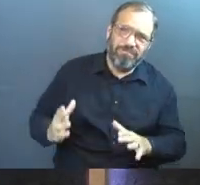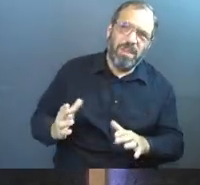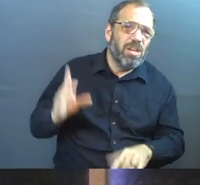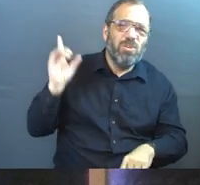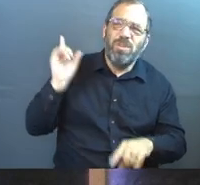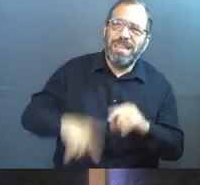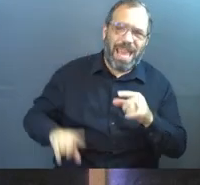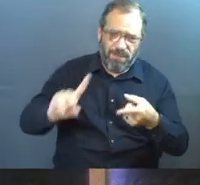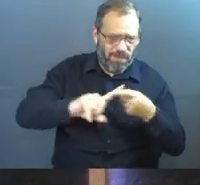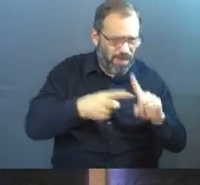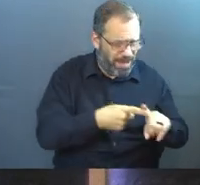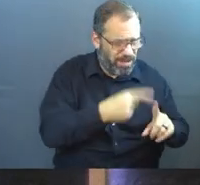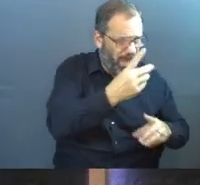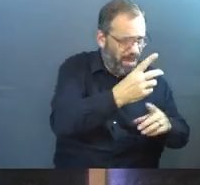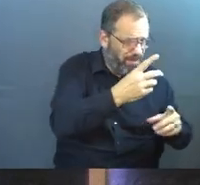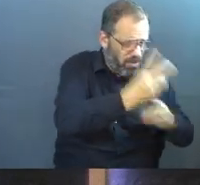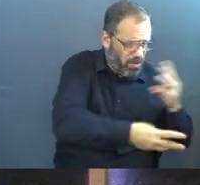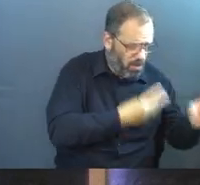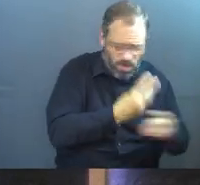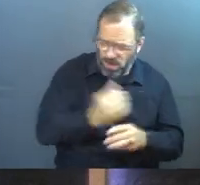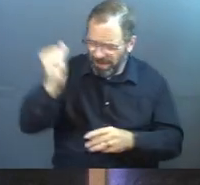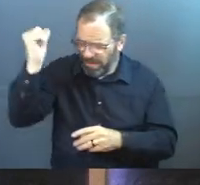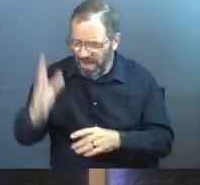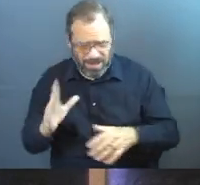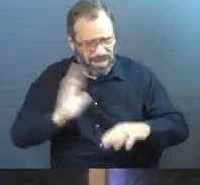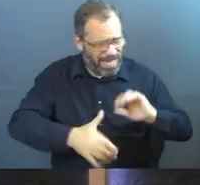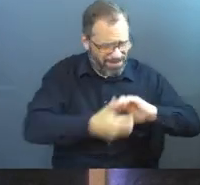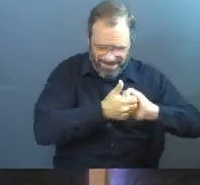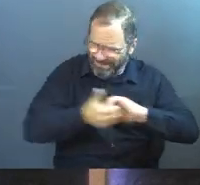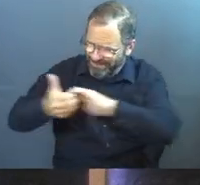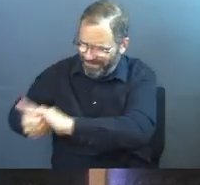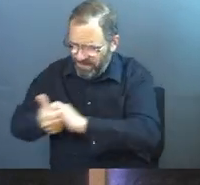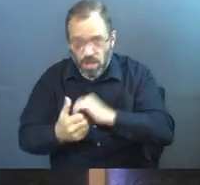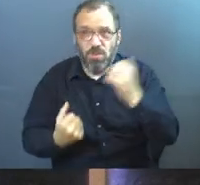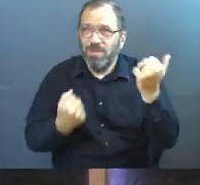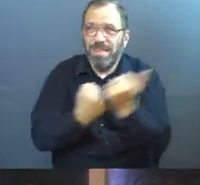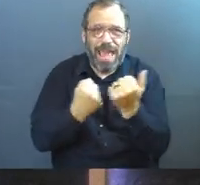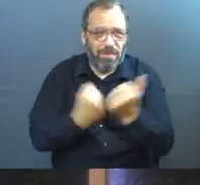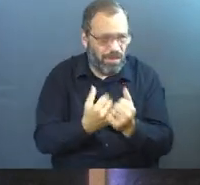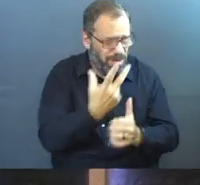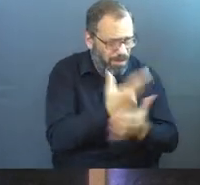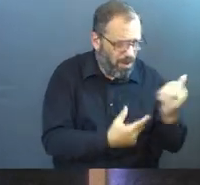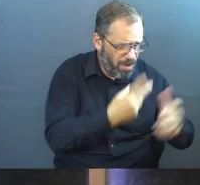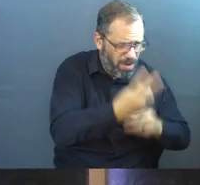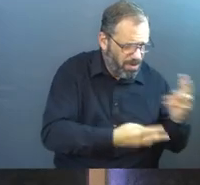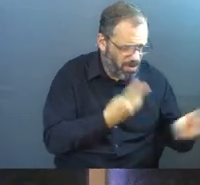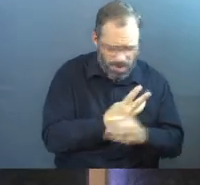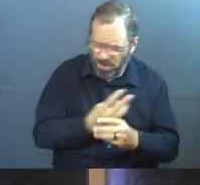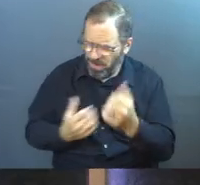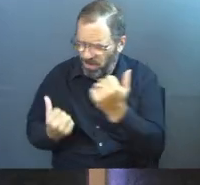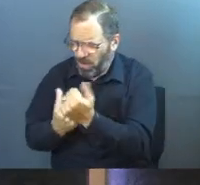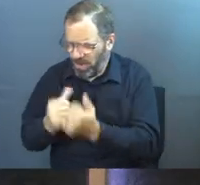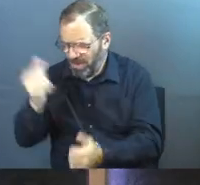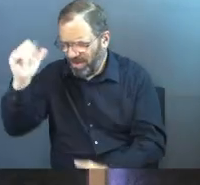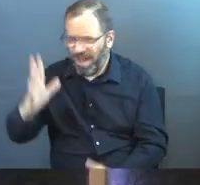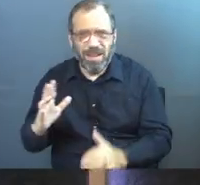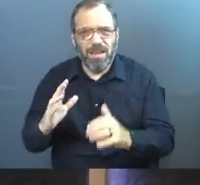You can't be friends of both. You can't be partners with both. You can't be loyal to both. What are you loyal to?